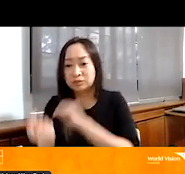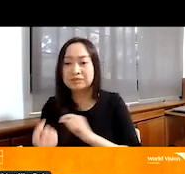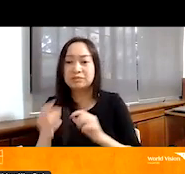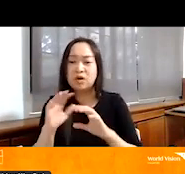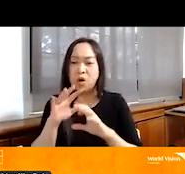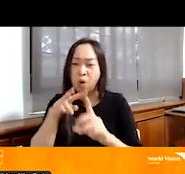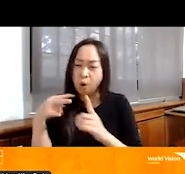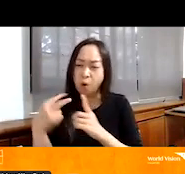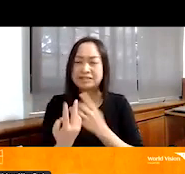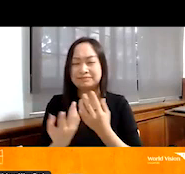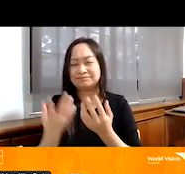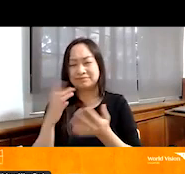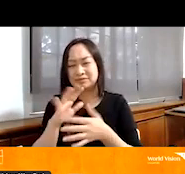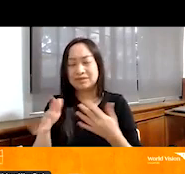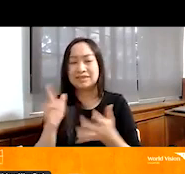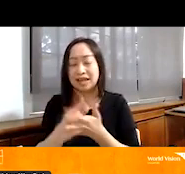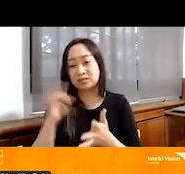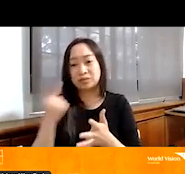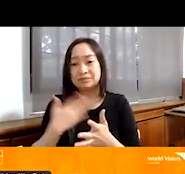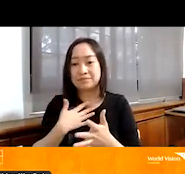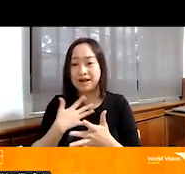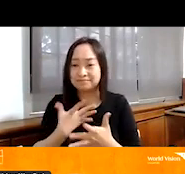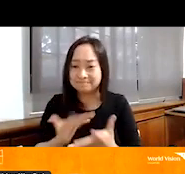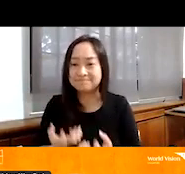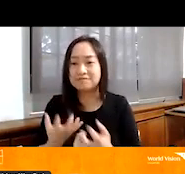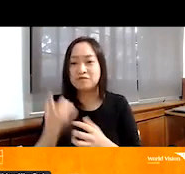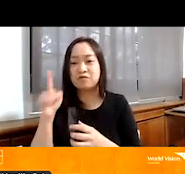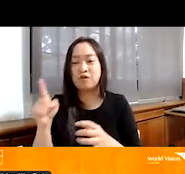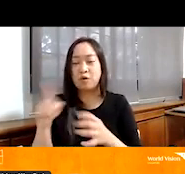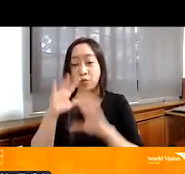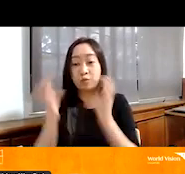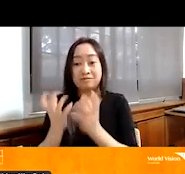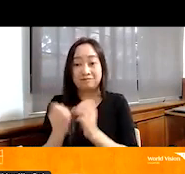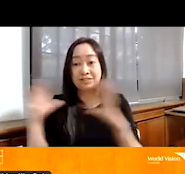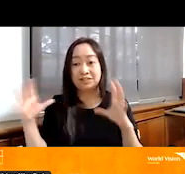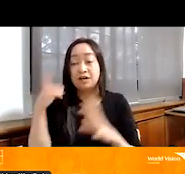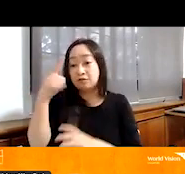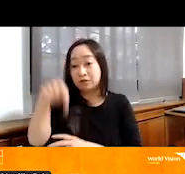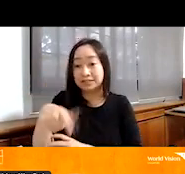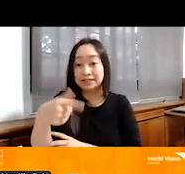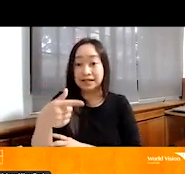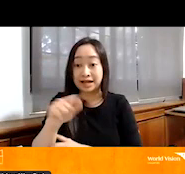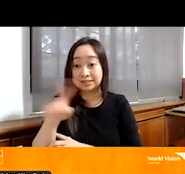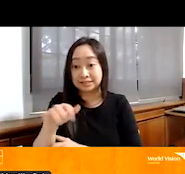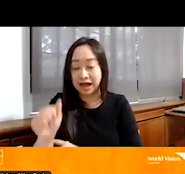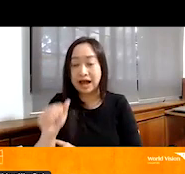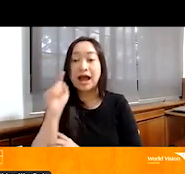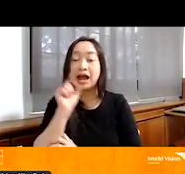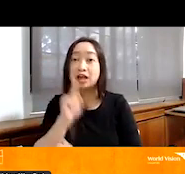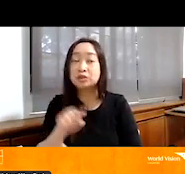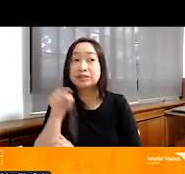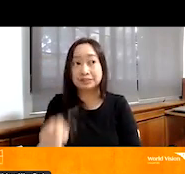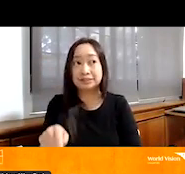role of faith. So, that was always my longing for World Vision. In terms of Gaza, I actually was on